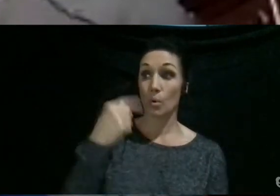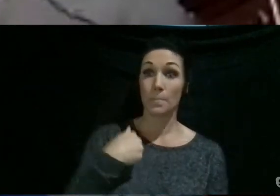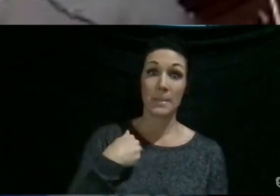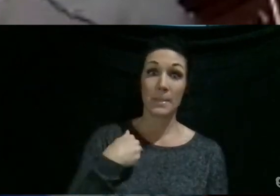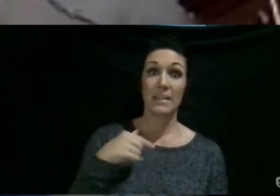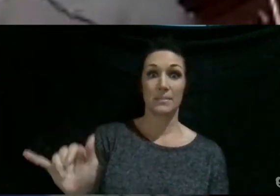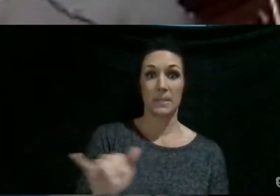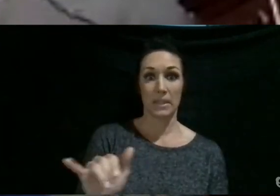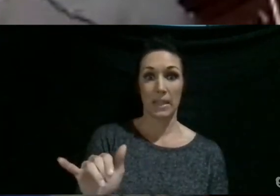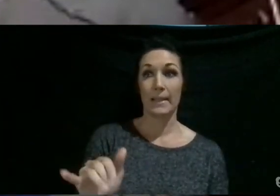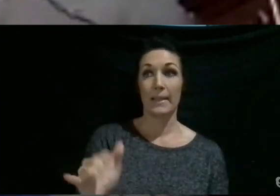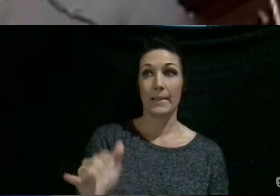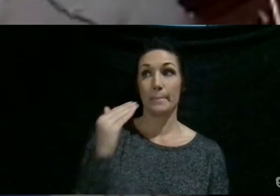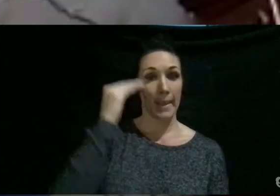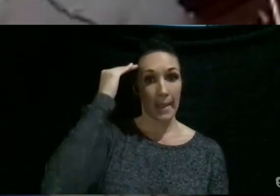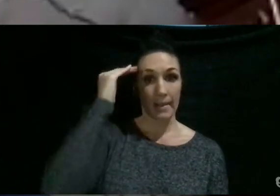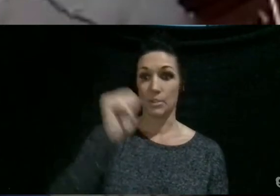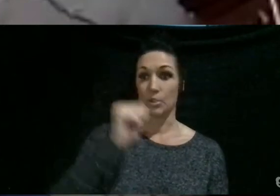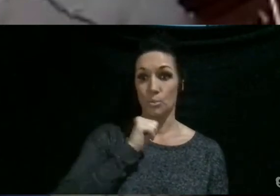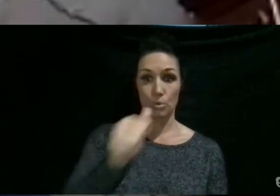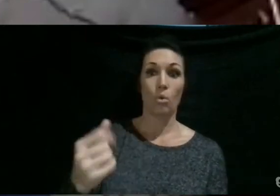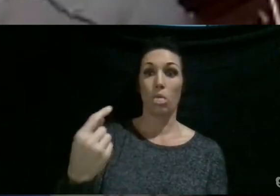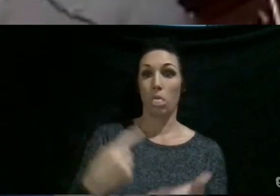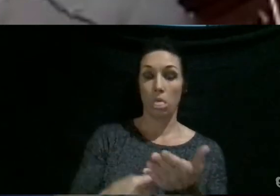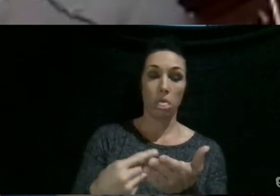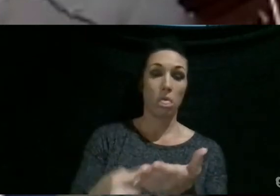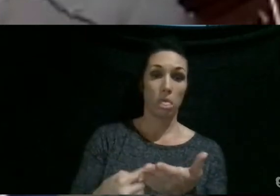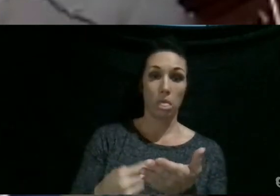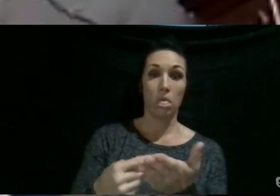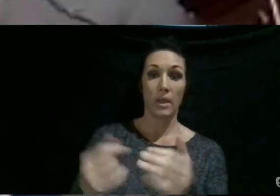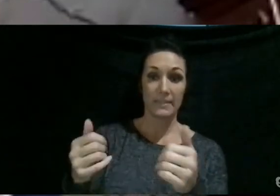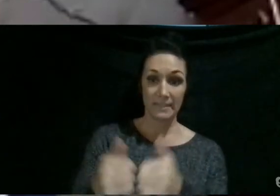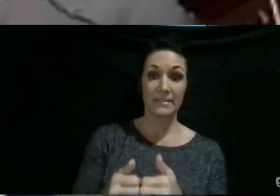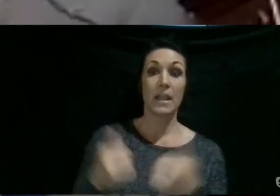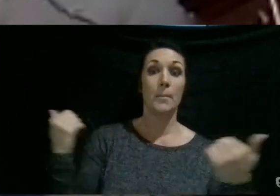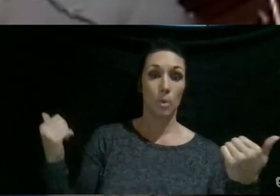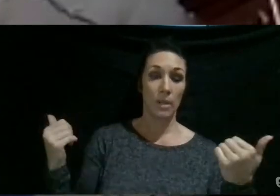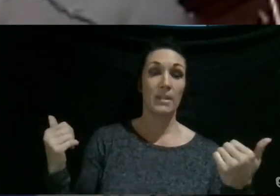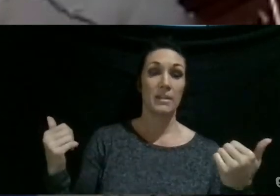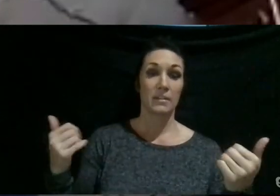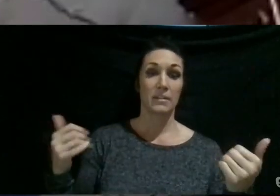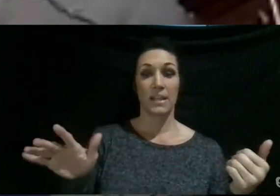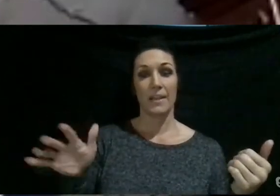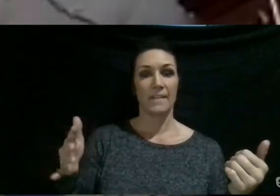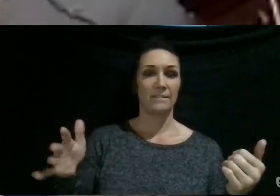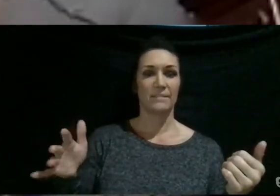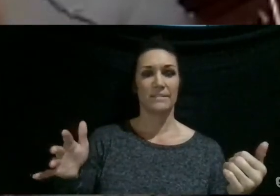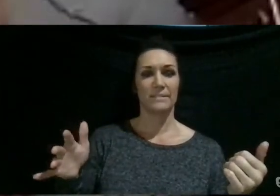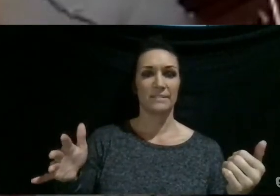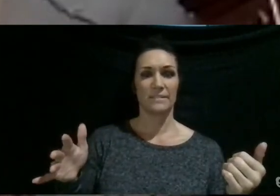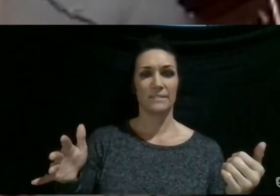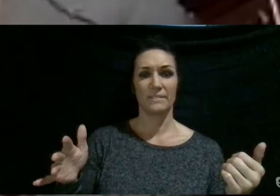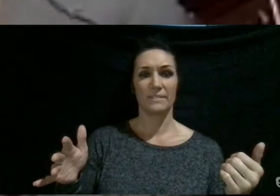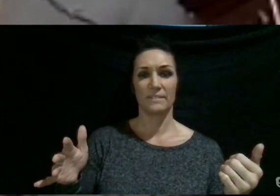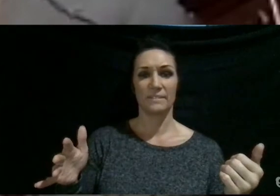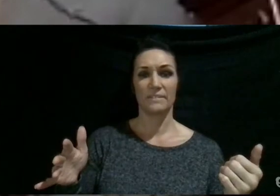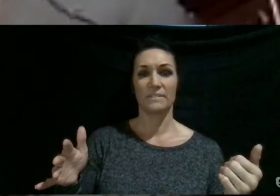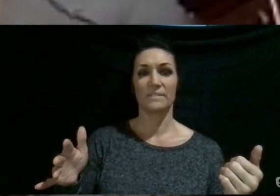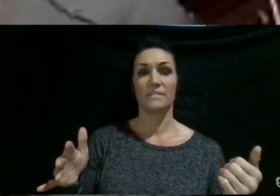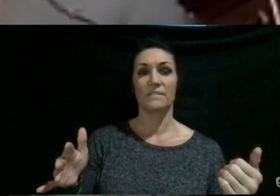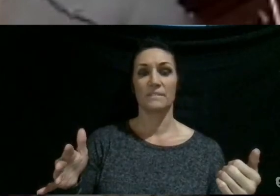in my head, like you don't talk about it at school. It's separate. And so it's just kind of like, that's just something that's